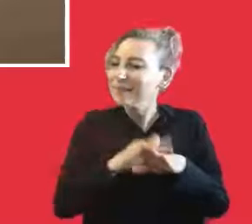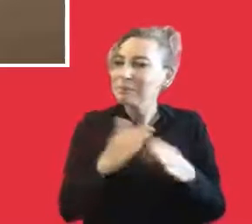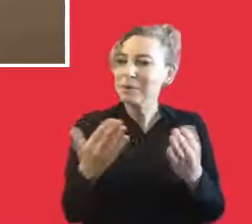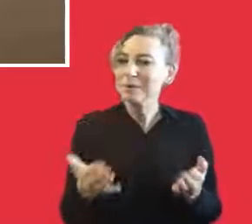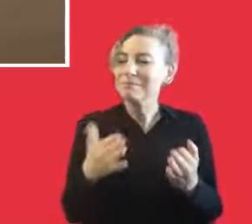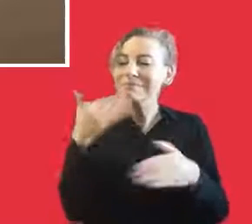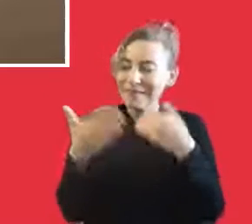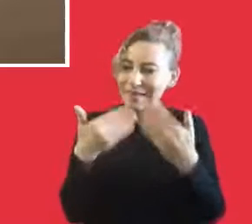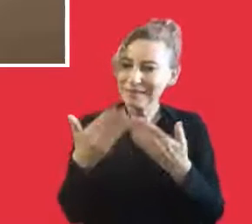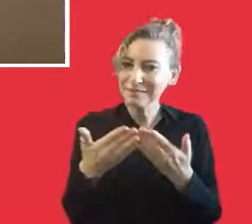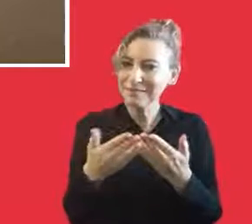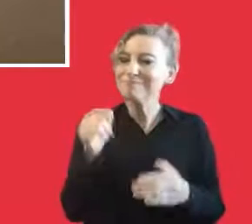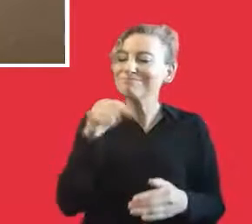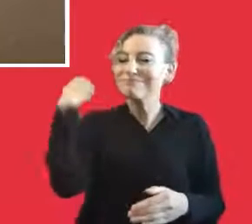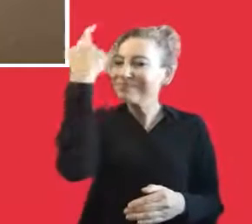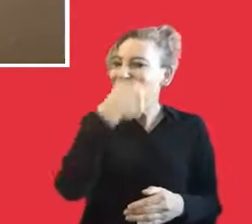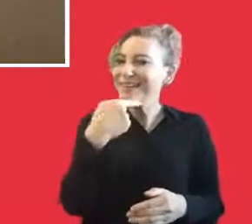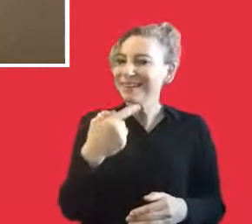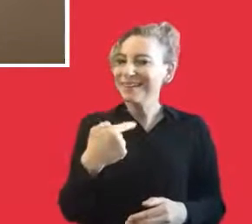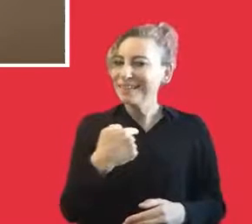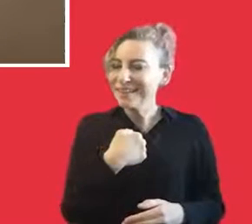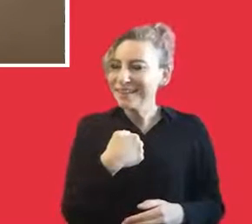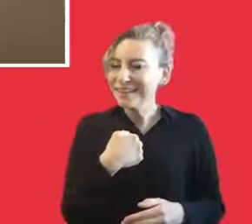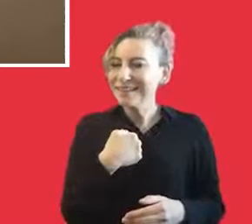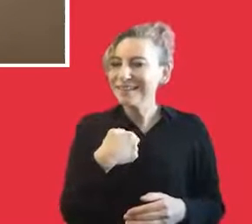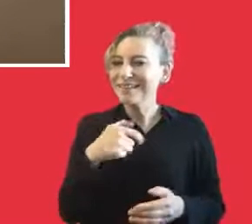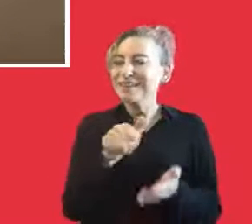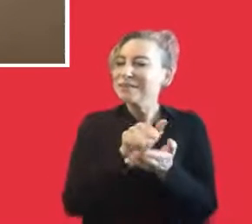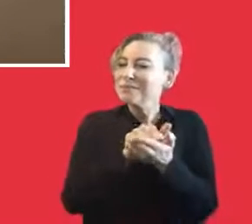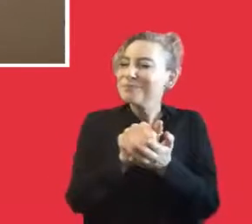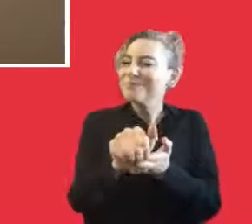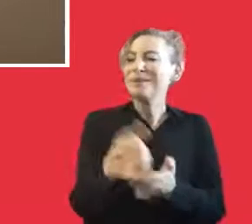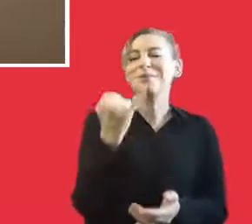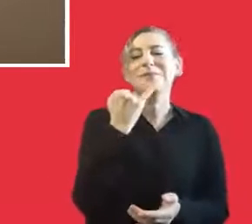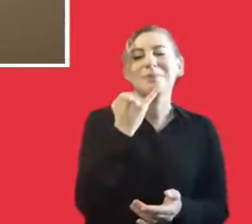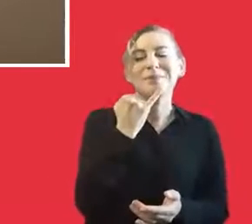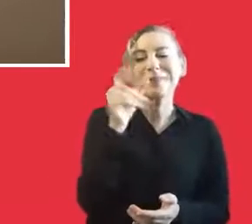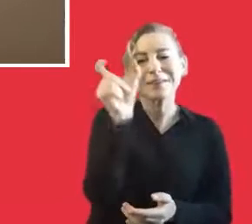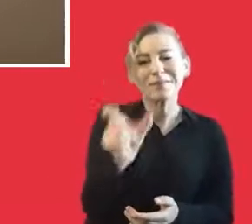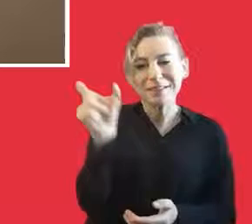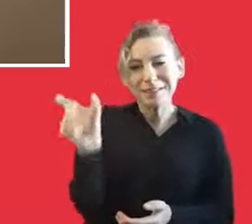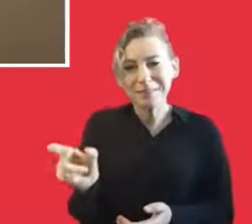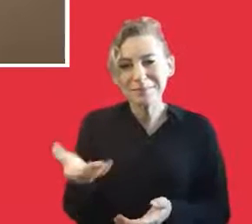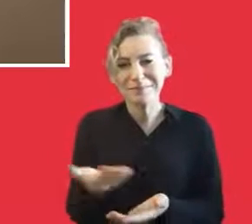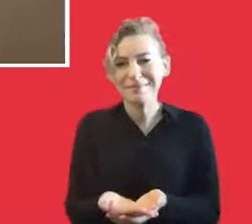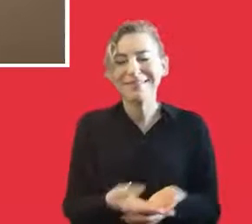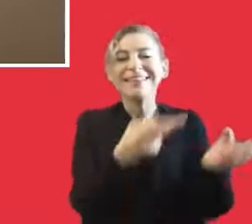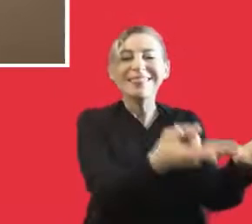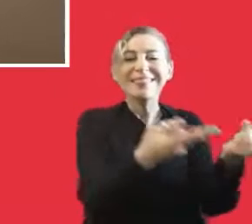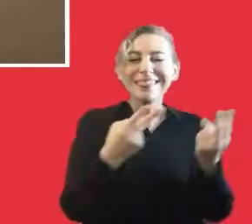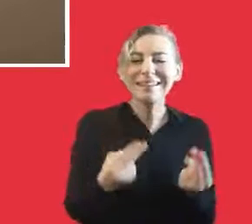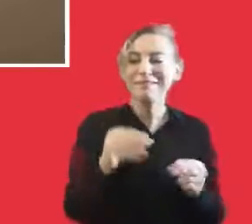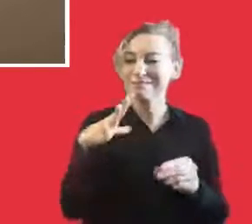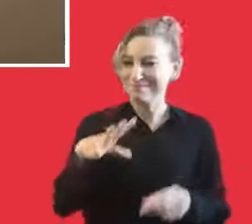that? How can the art be protected and the artists can be protected? And I am inviting all the panelists